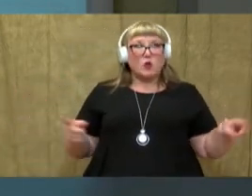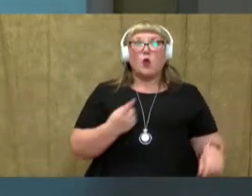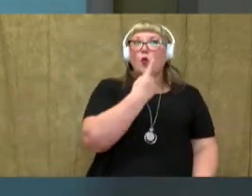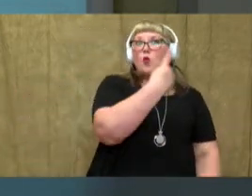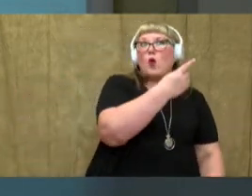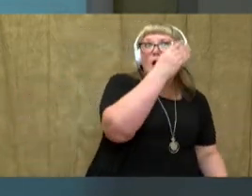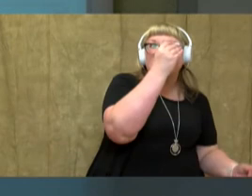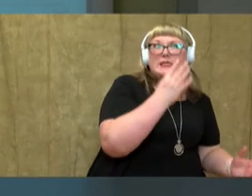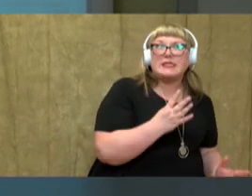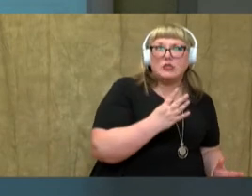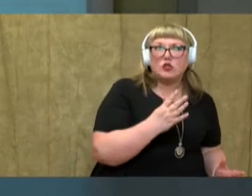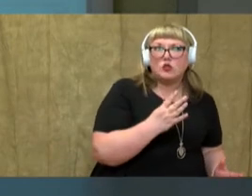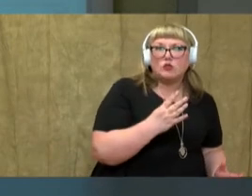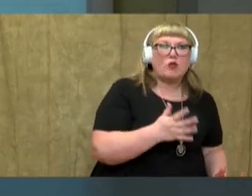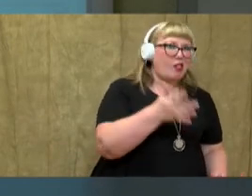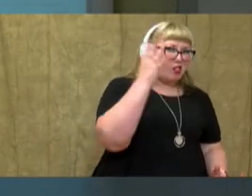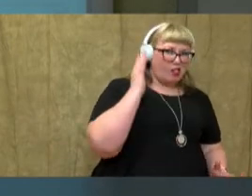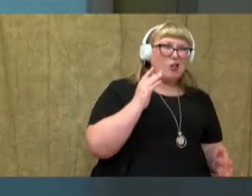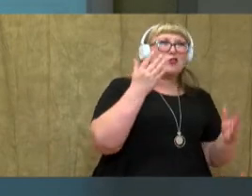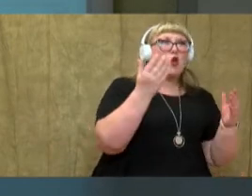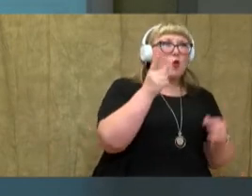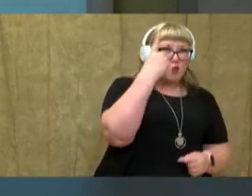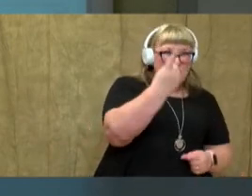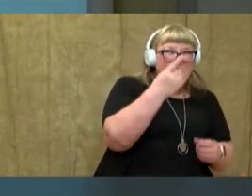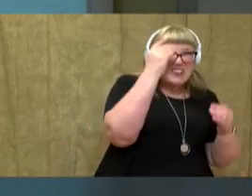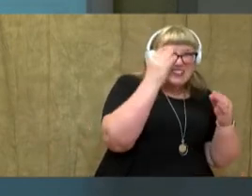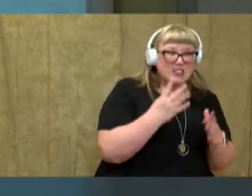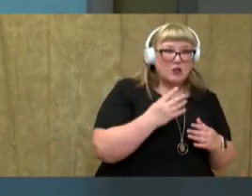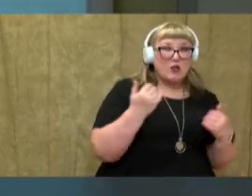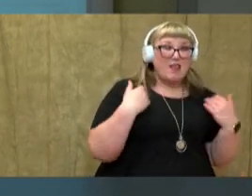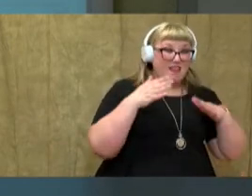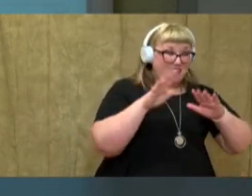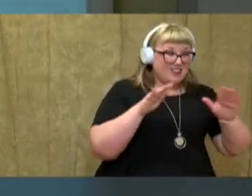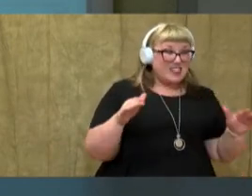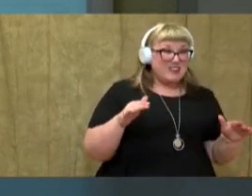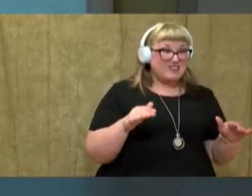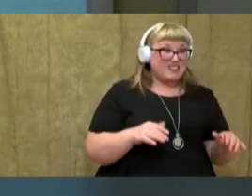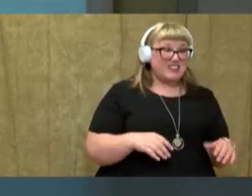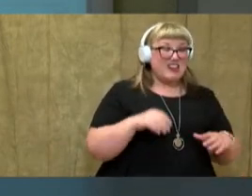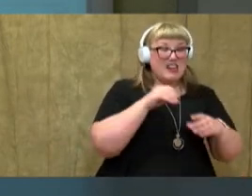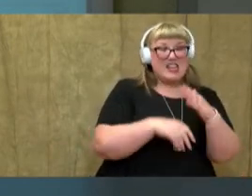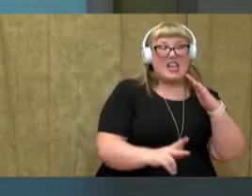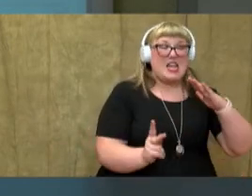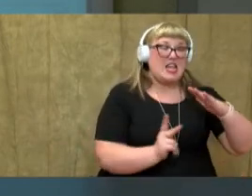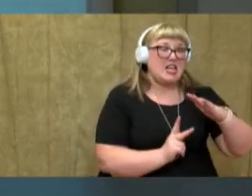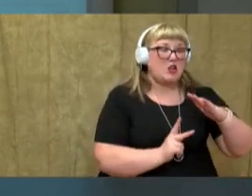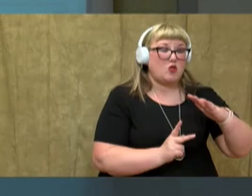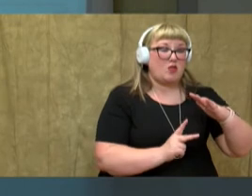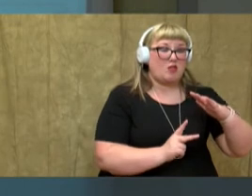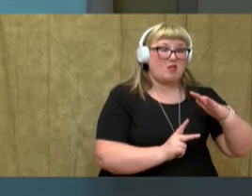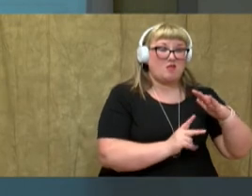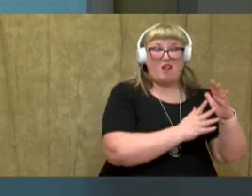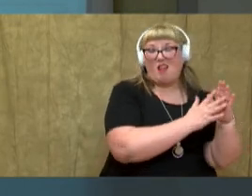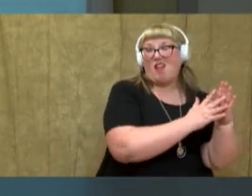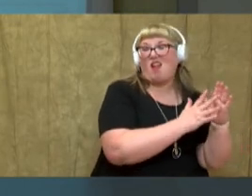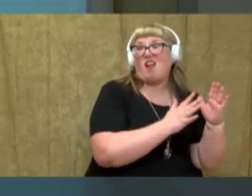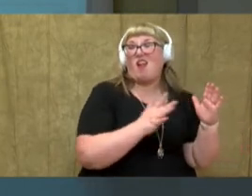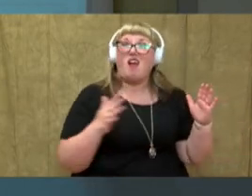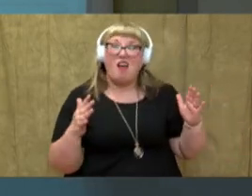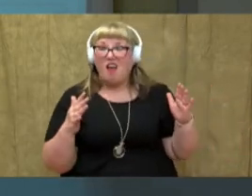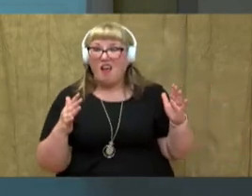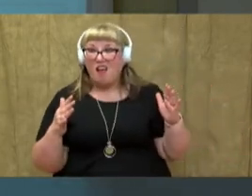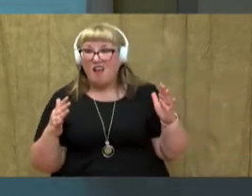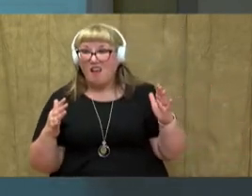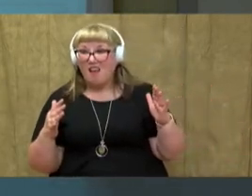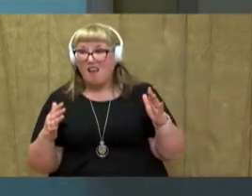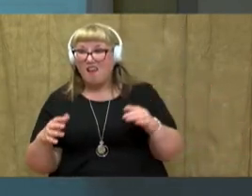One teacher. They only had one teacher. So you had children that were in kindergarten in the classroom with children that were